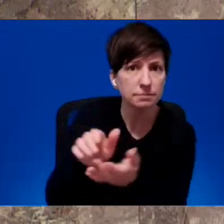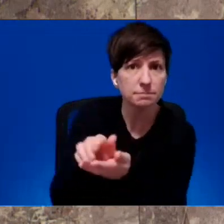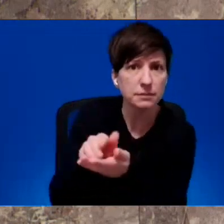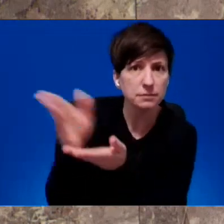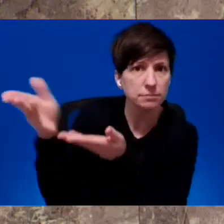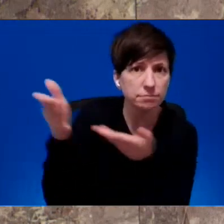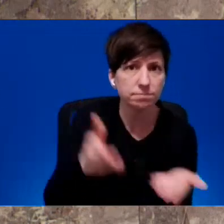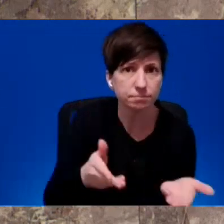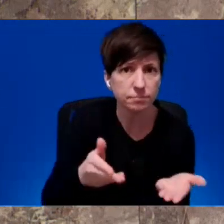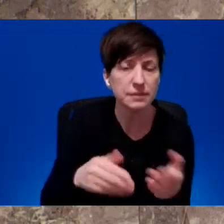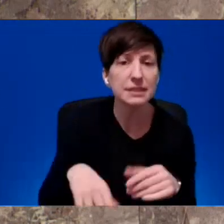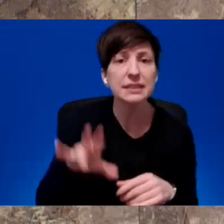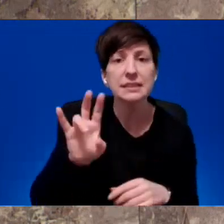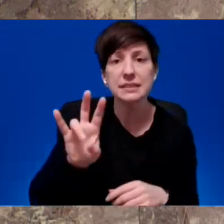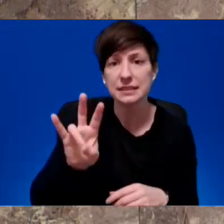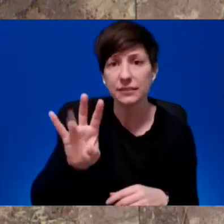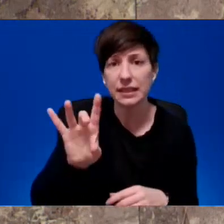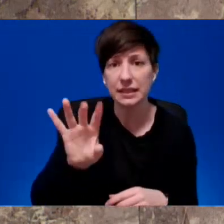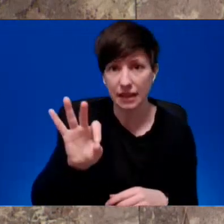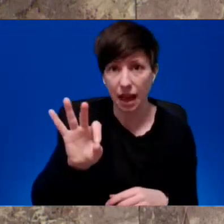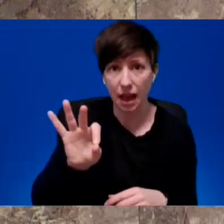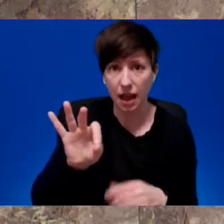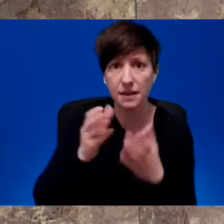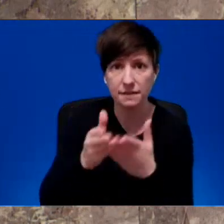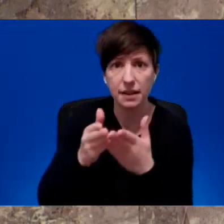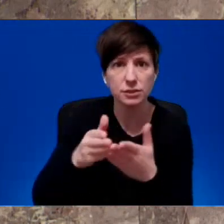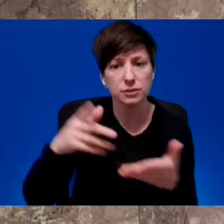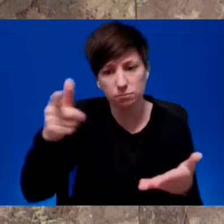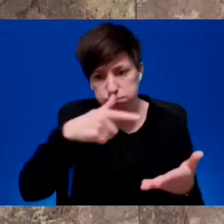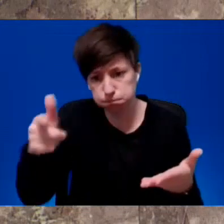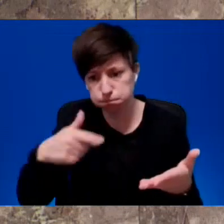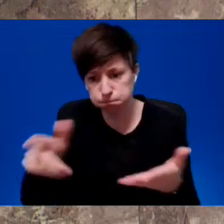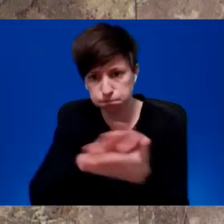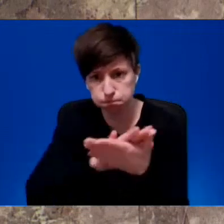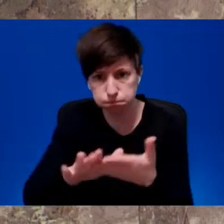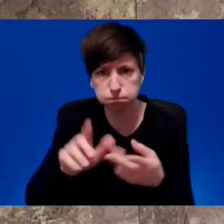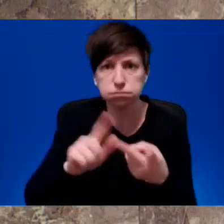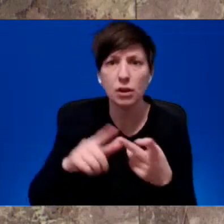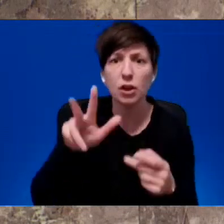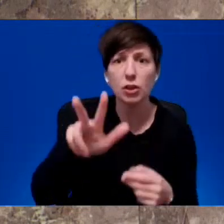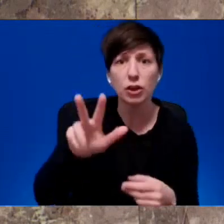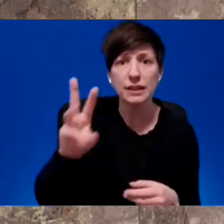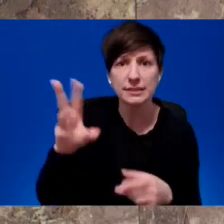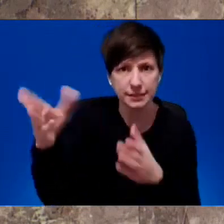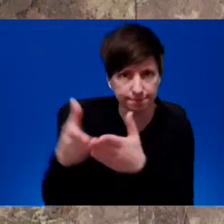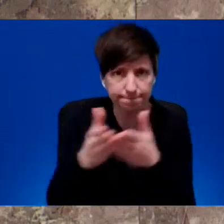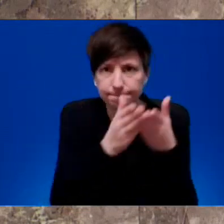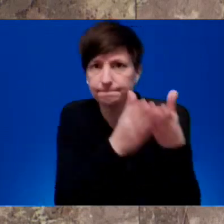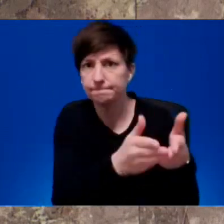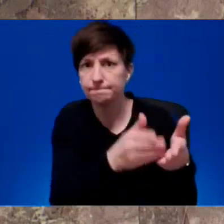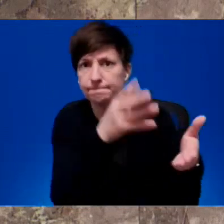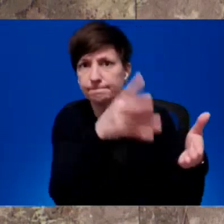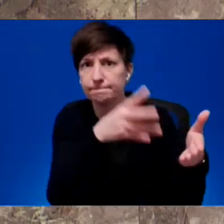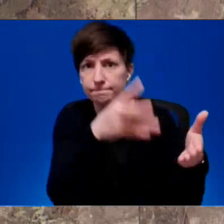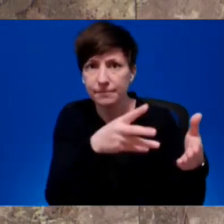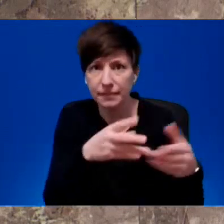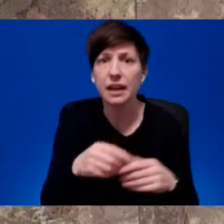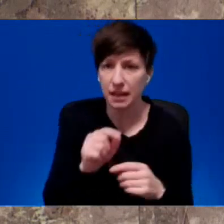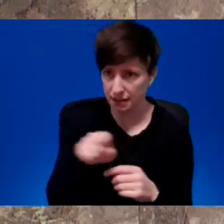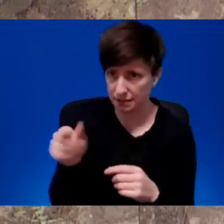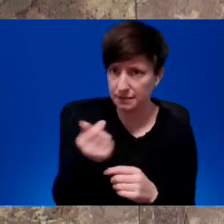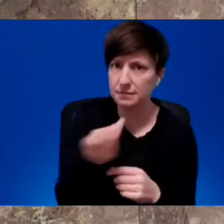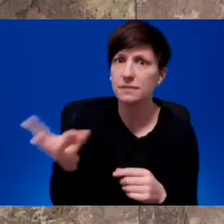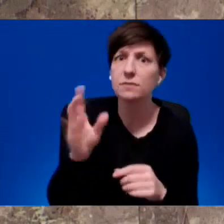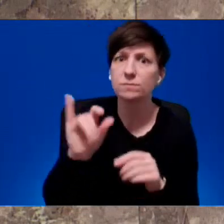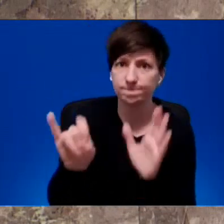were decontaminated, 36 for quarantine, and 14 vessels were confirmed to have invasive mussels. In Idaho, a mere